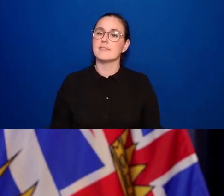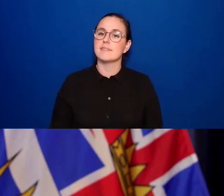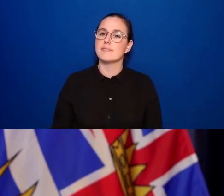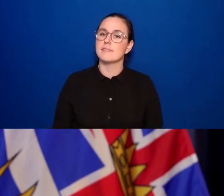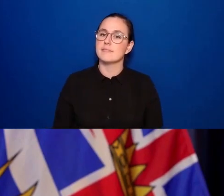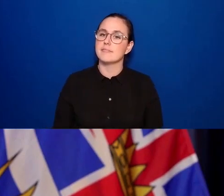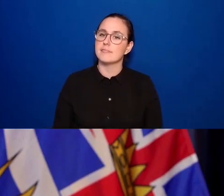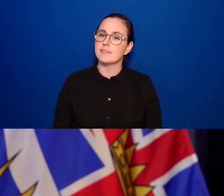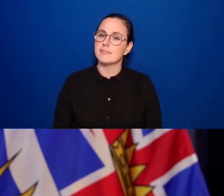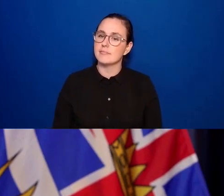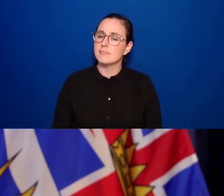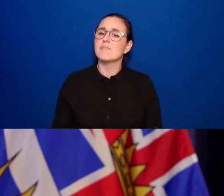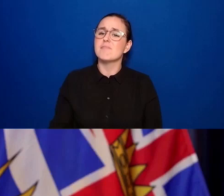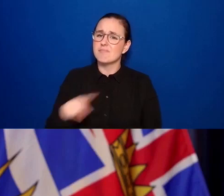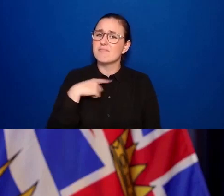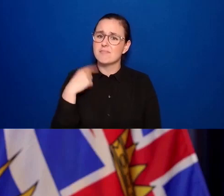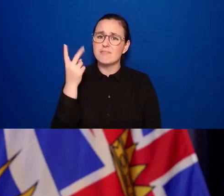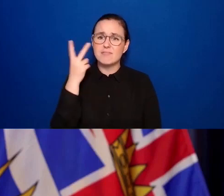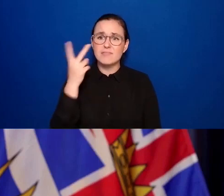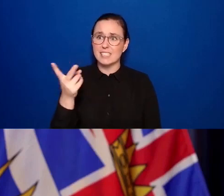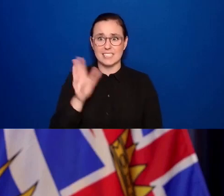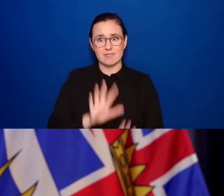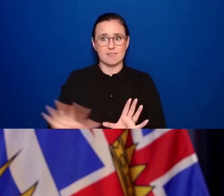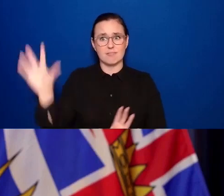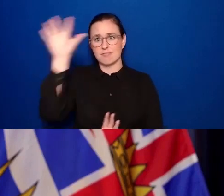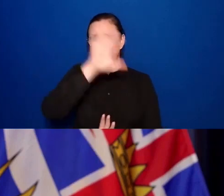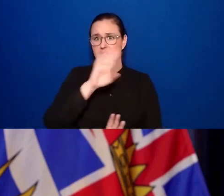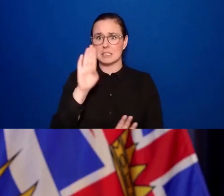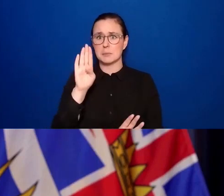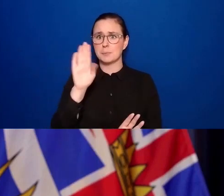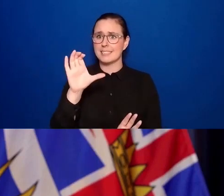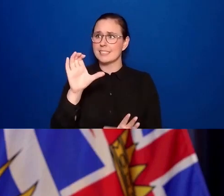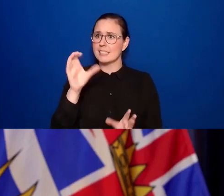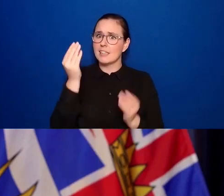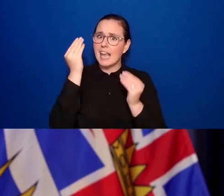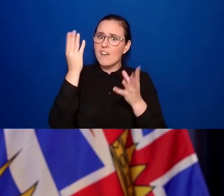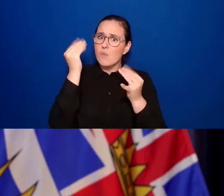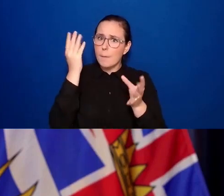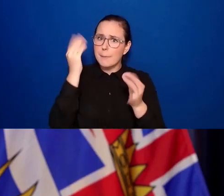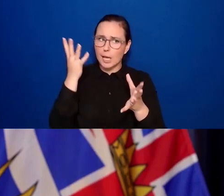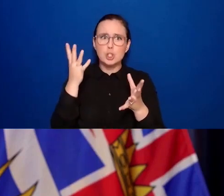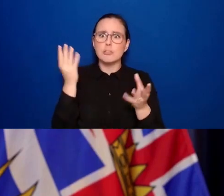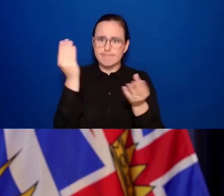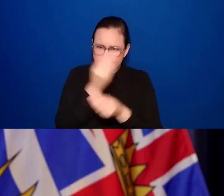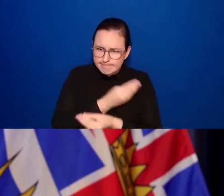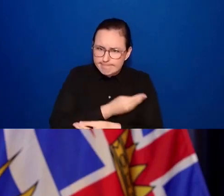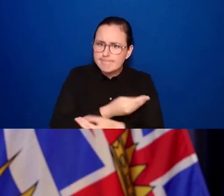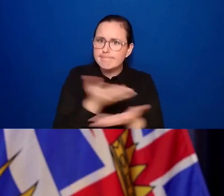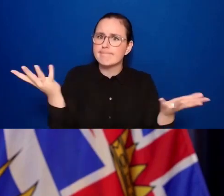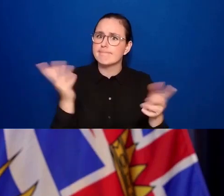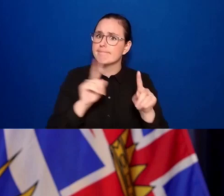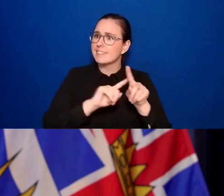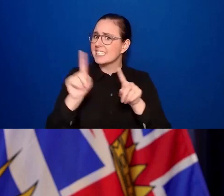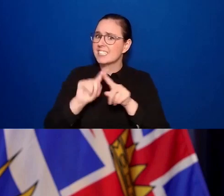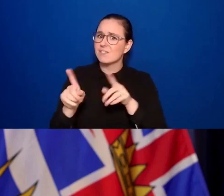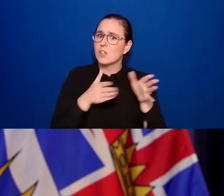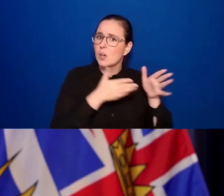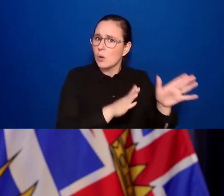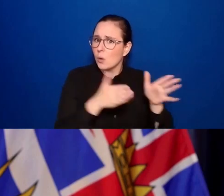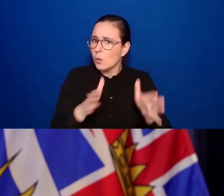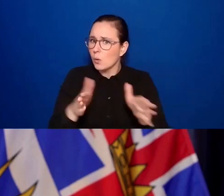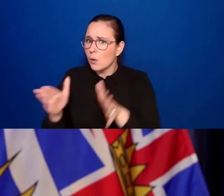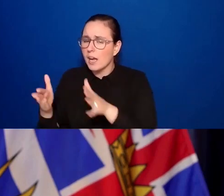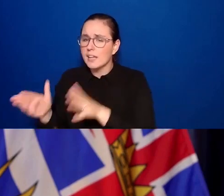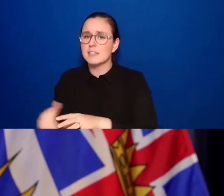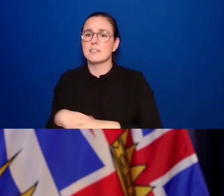opportunity to get vaccinated and get information about the value of vaccination and now to get the BC vaccine card will be available to everyone